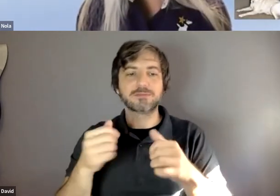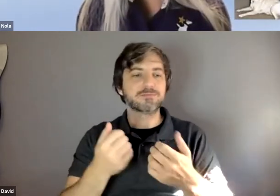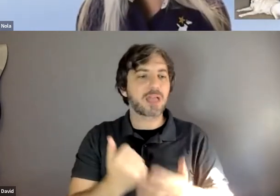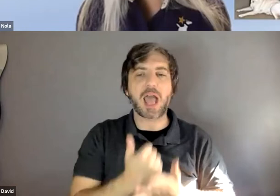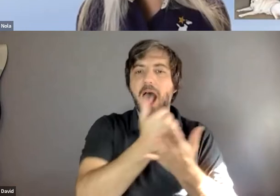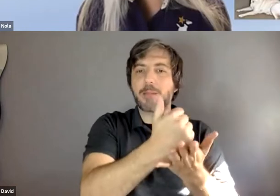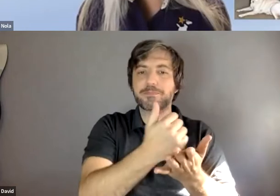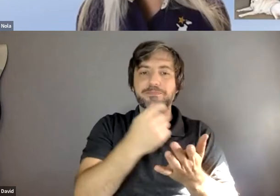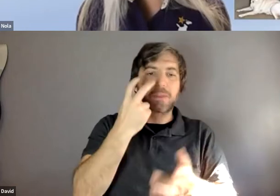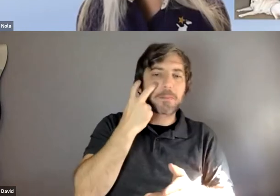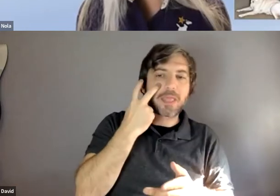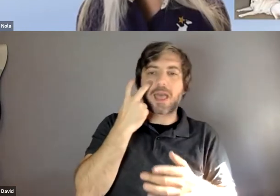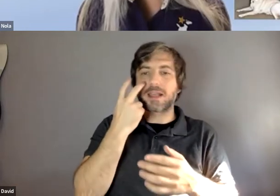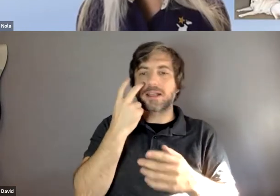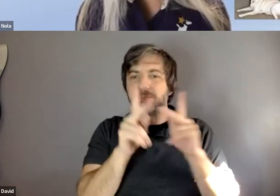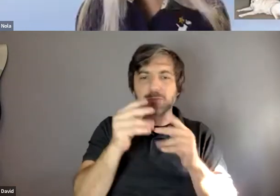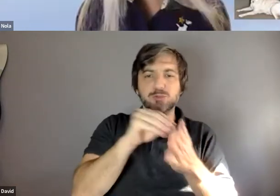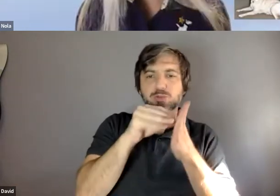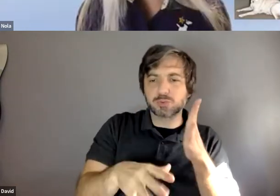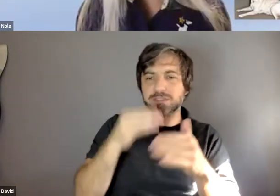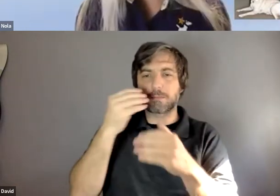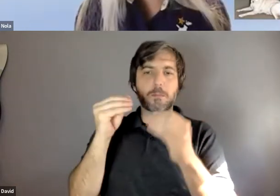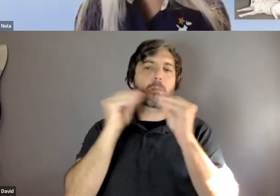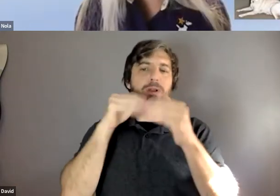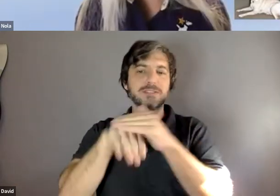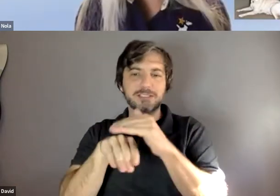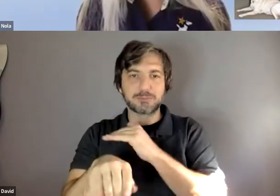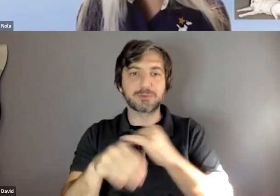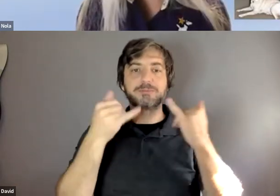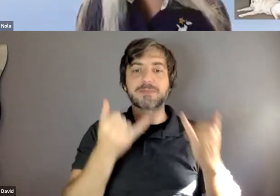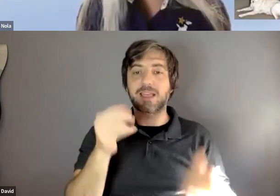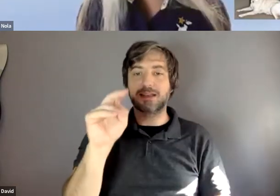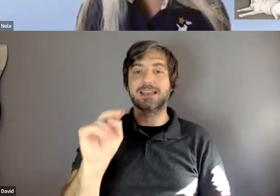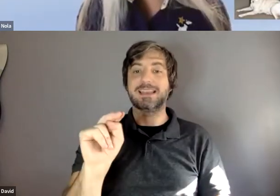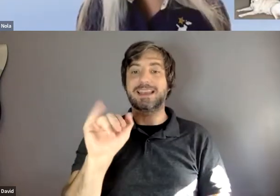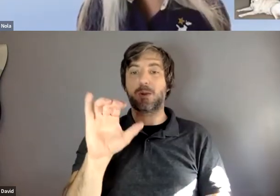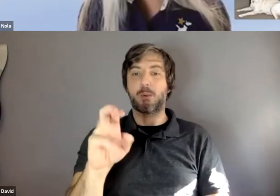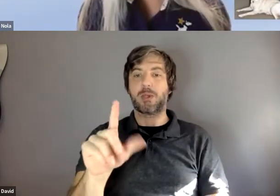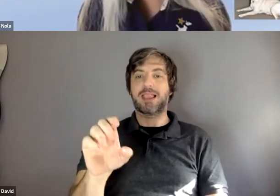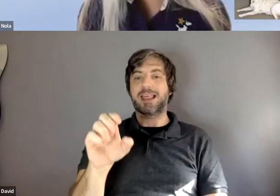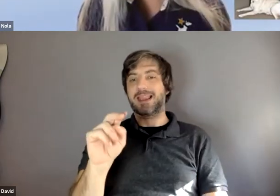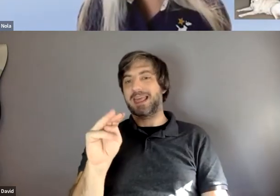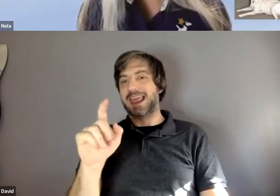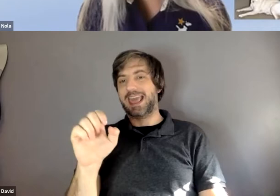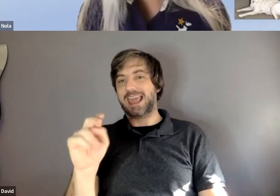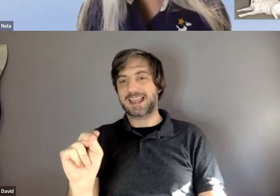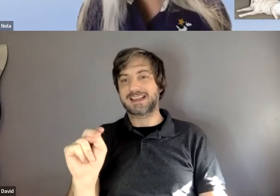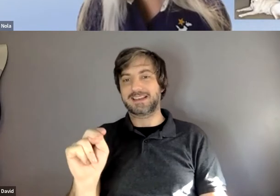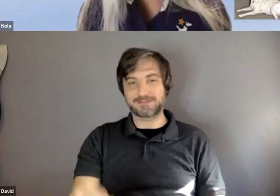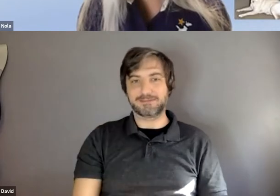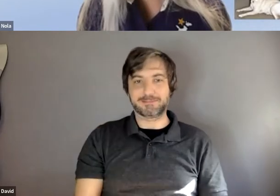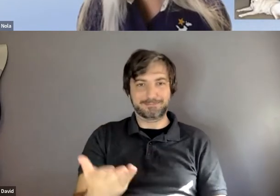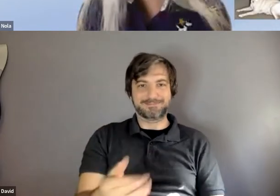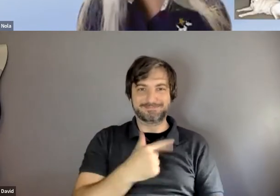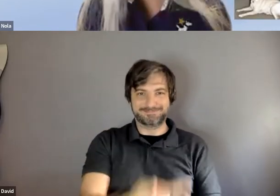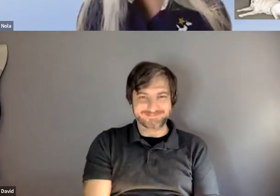students nicole lanahan is the executive director at gotcha six support dogs a non-profit organization that helps